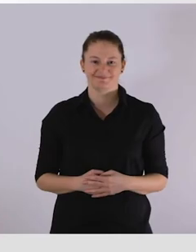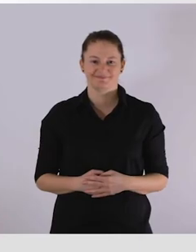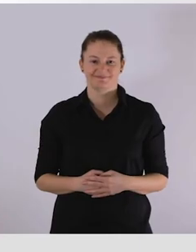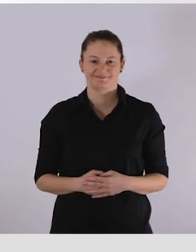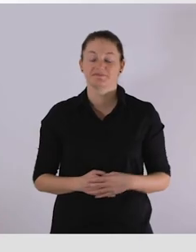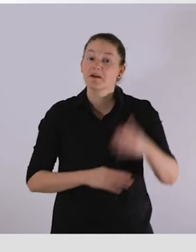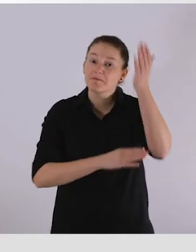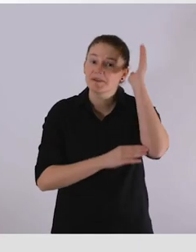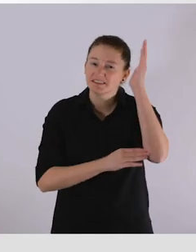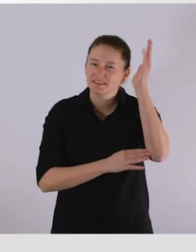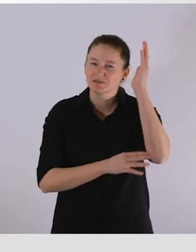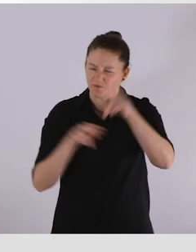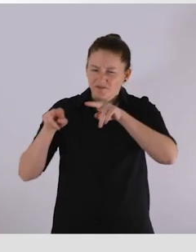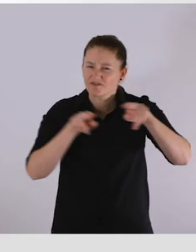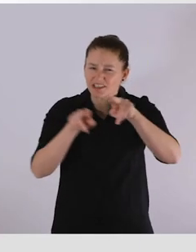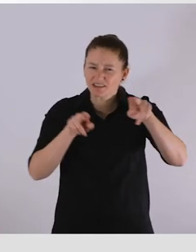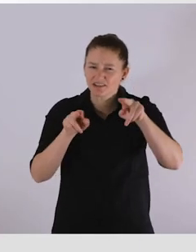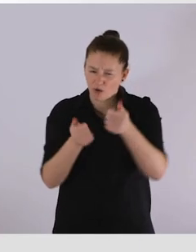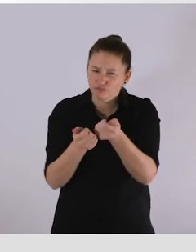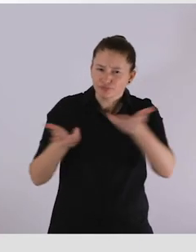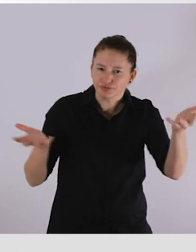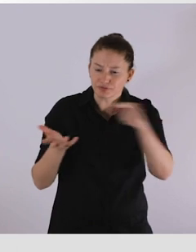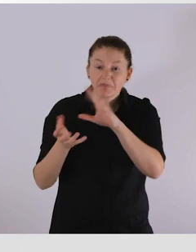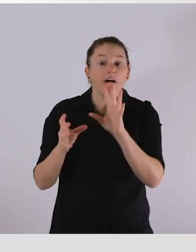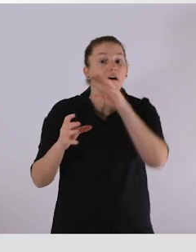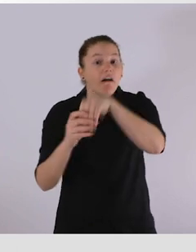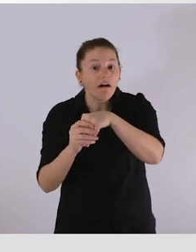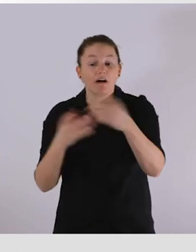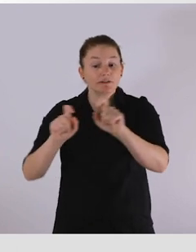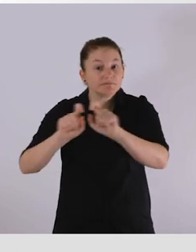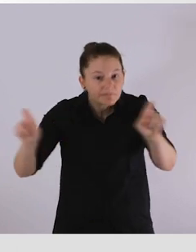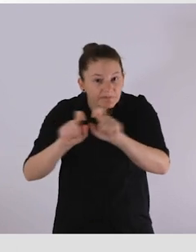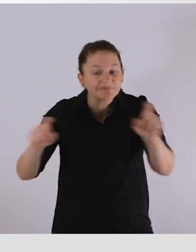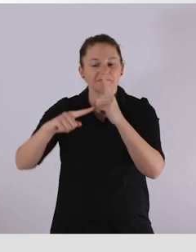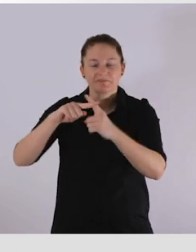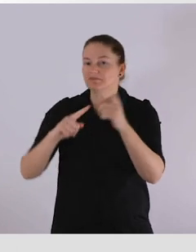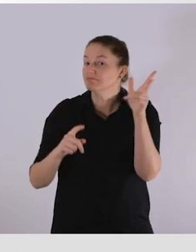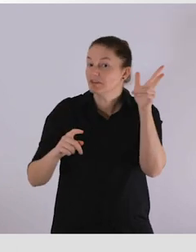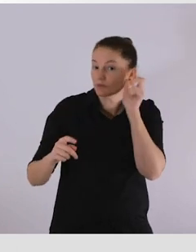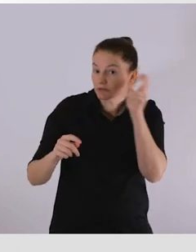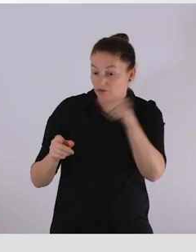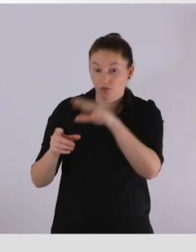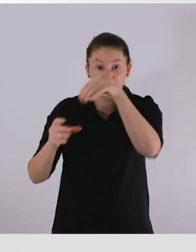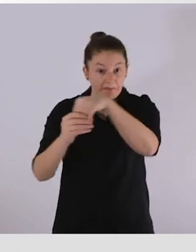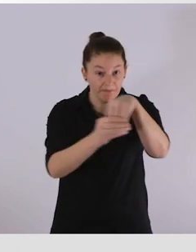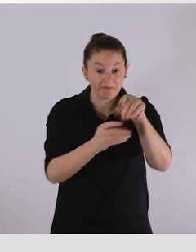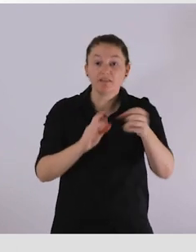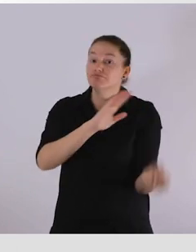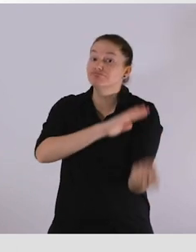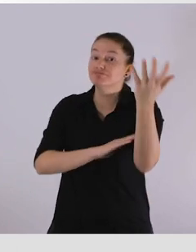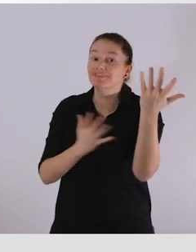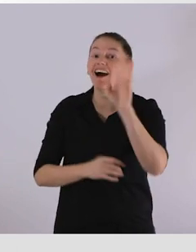For the participatory sessions, videos of the presentations, including captions and audio,